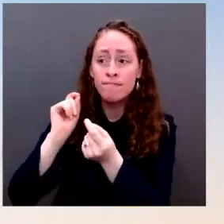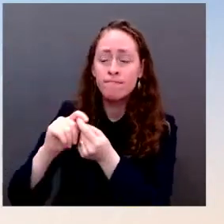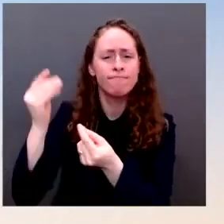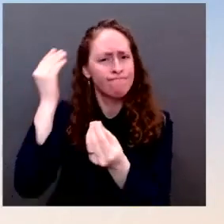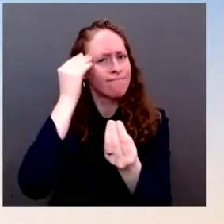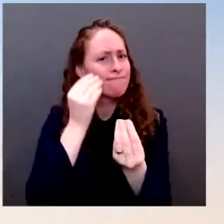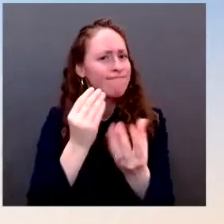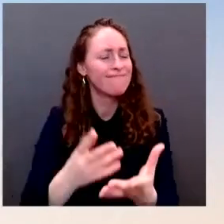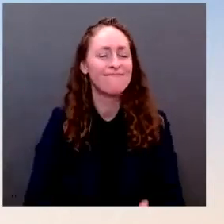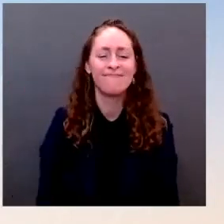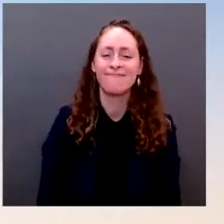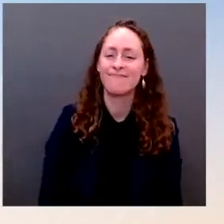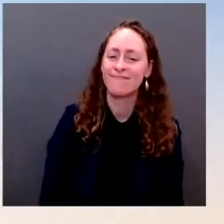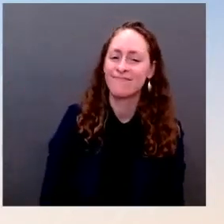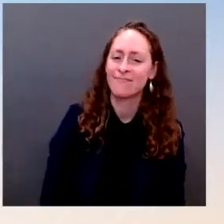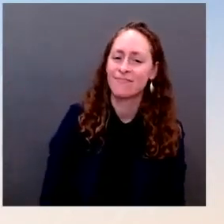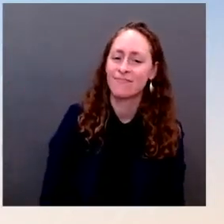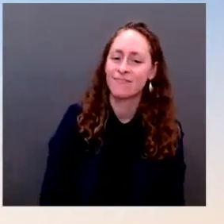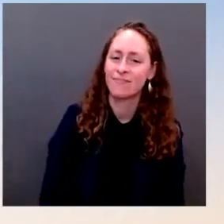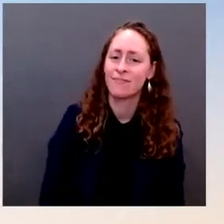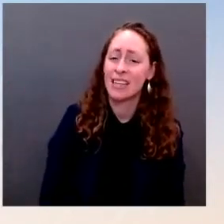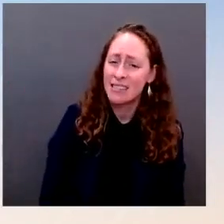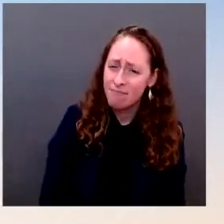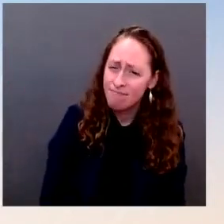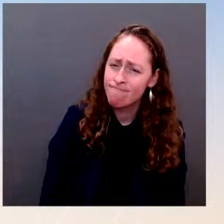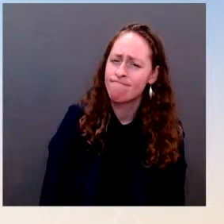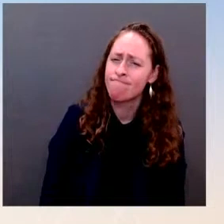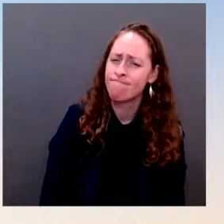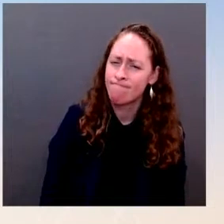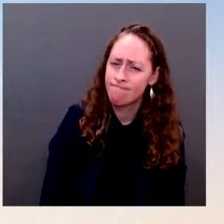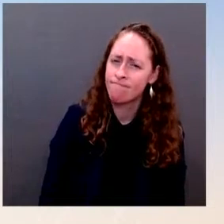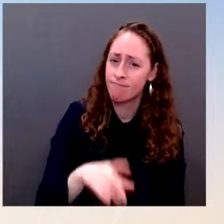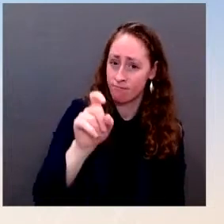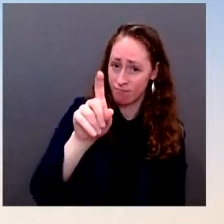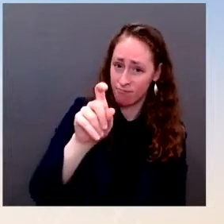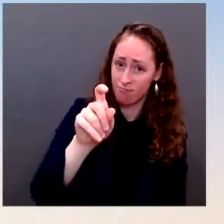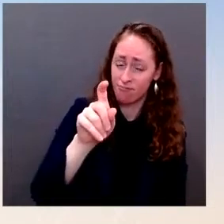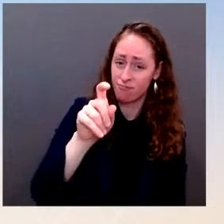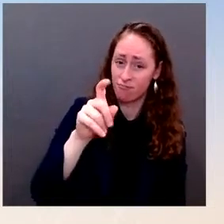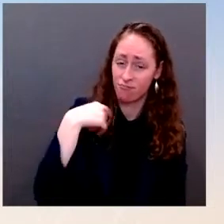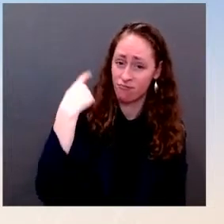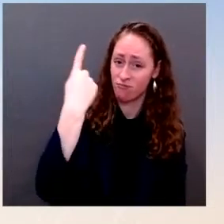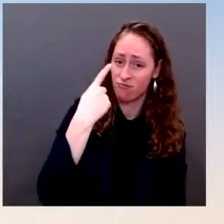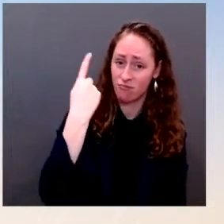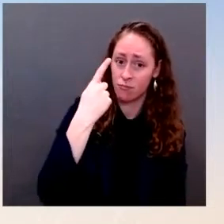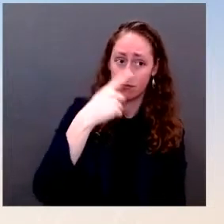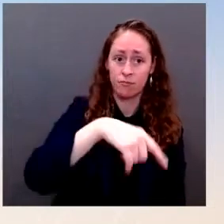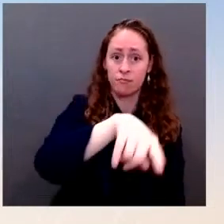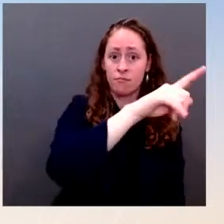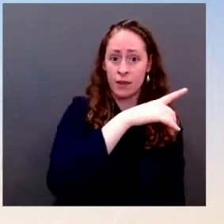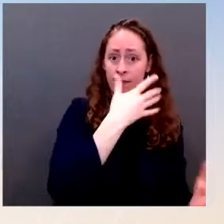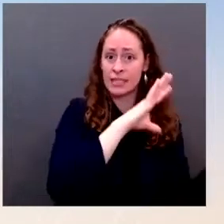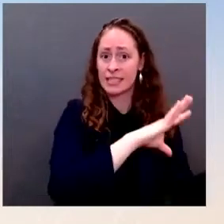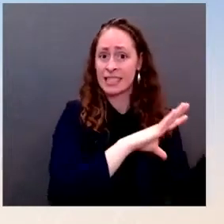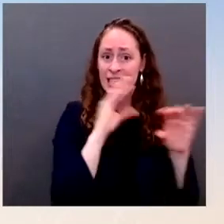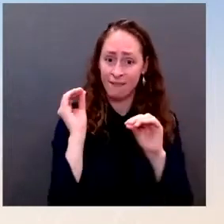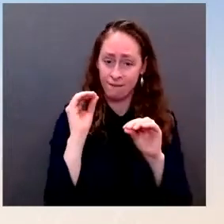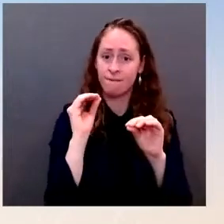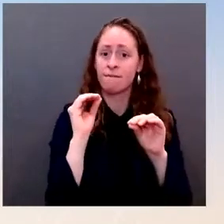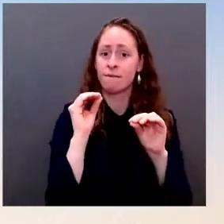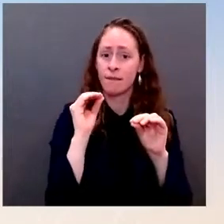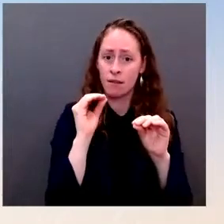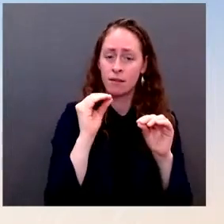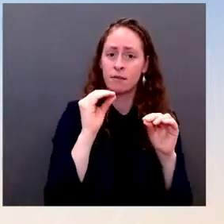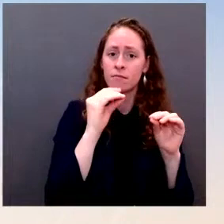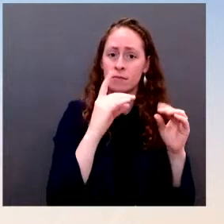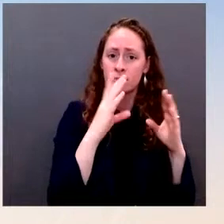a sanctions bill. How important does the White House think it is to get the Senate to pass a Russian sanctions bill? Well, we're in close touch